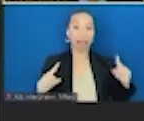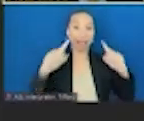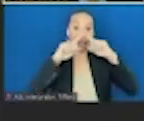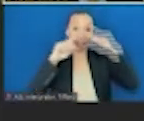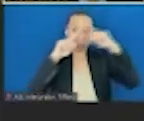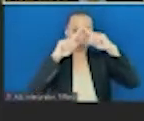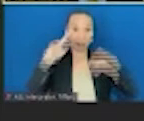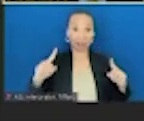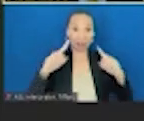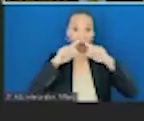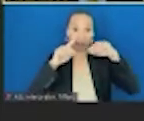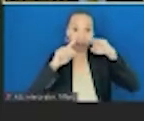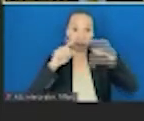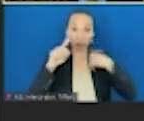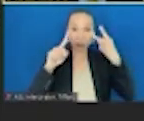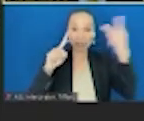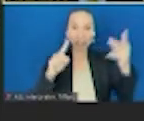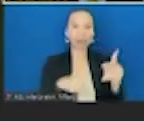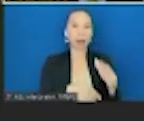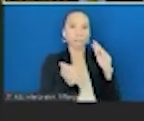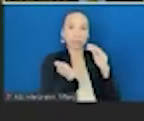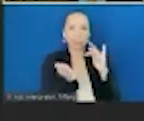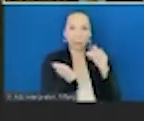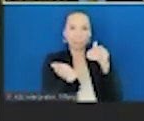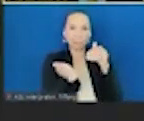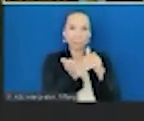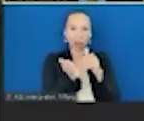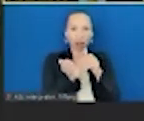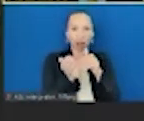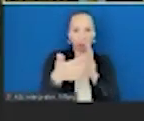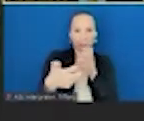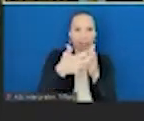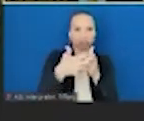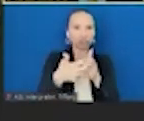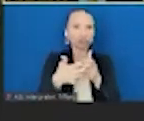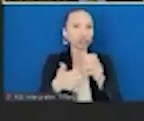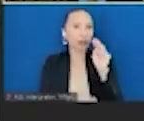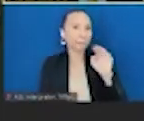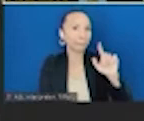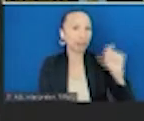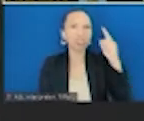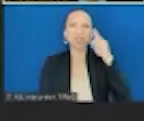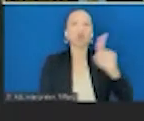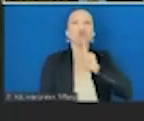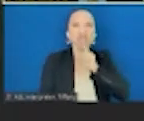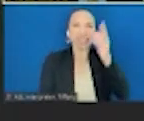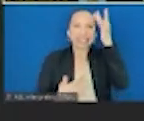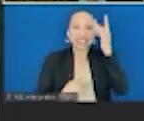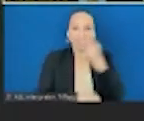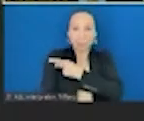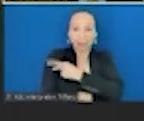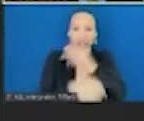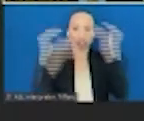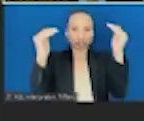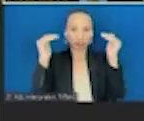medicine pyramid, like medically tailored meals, which are the sickest patients in our healthcare system, then produce prescription